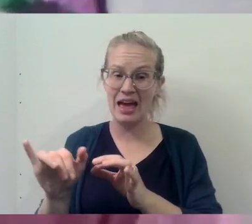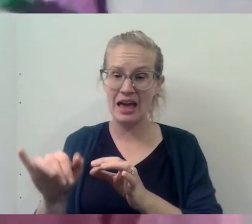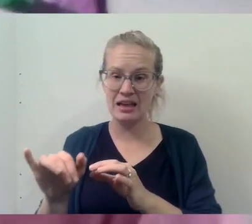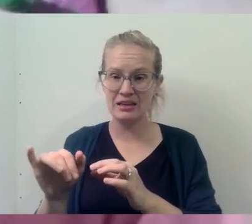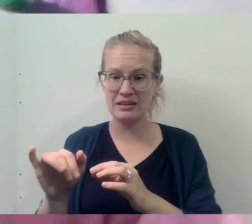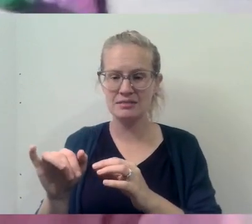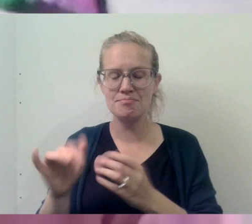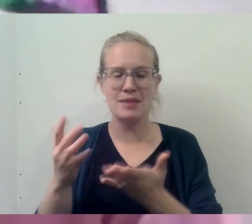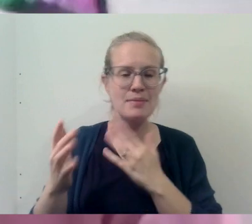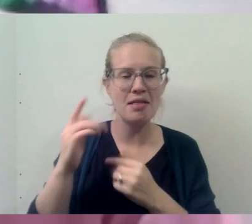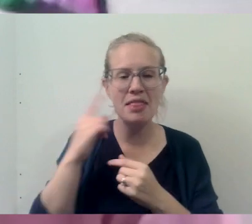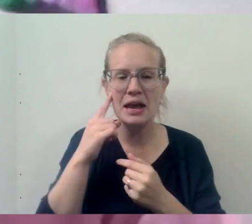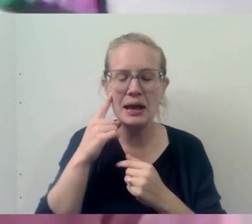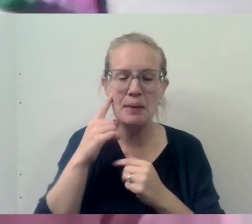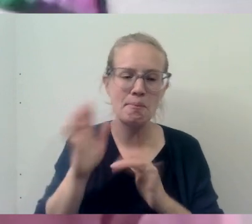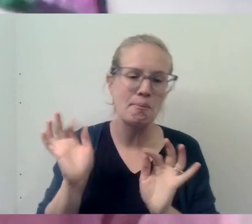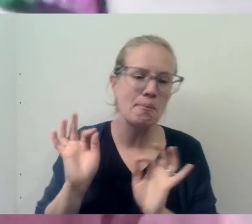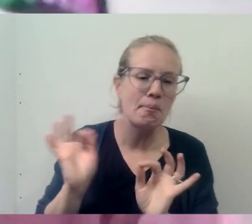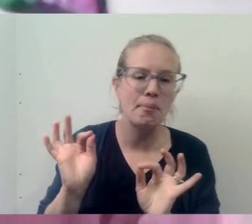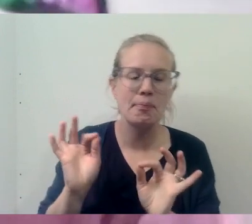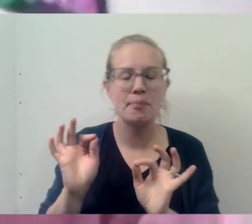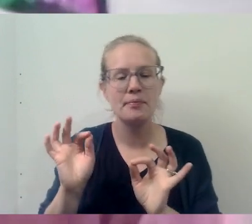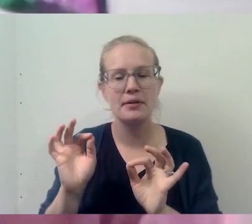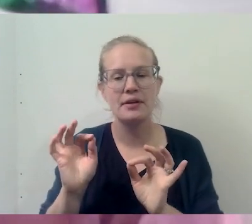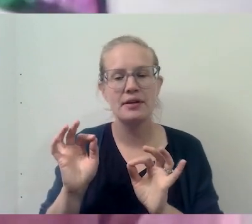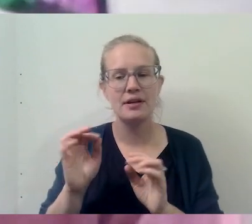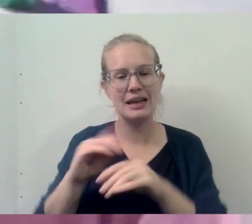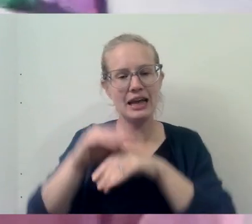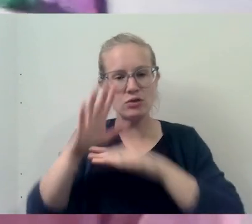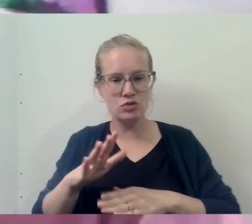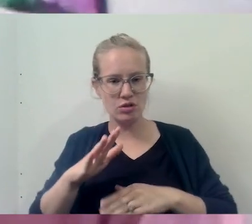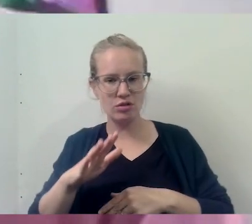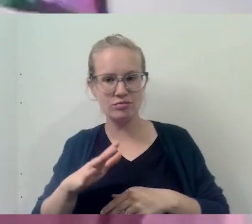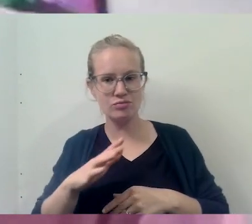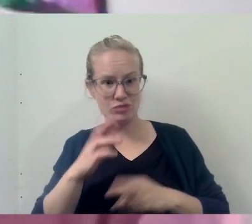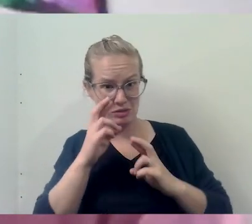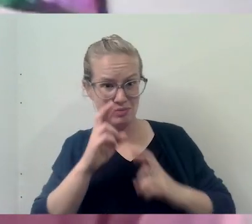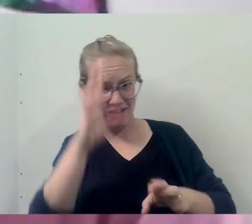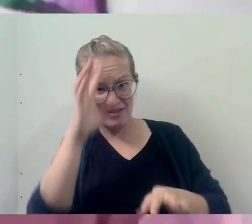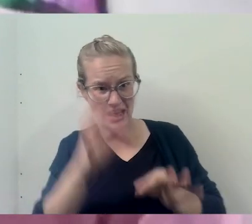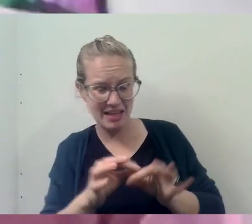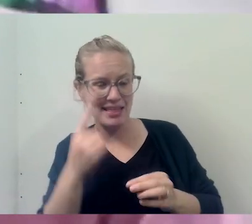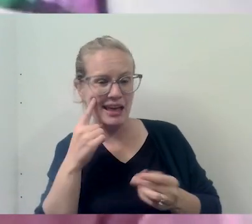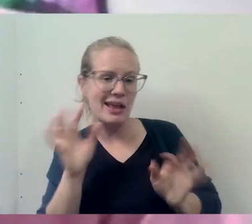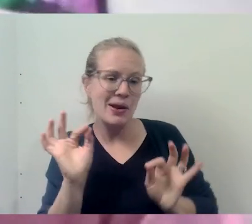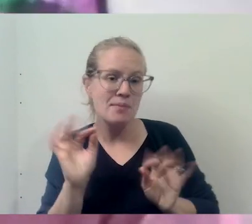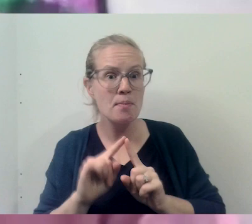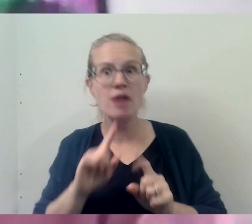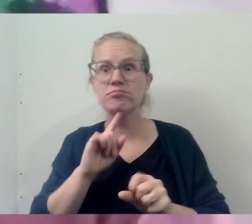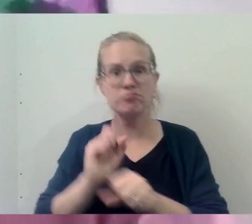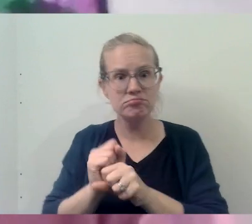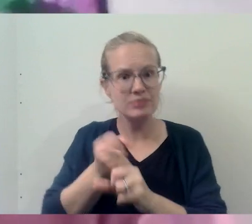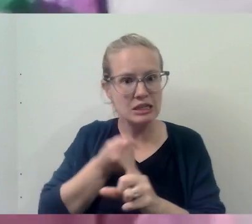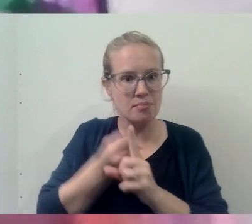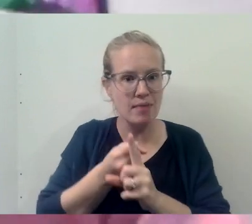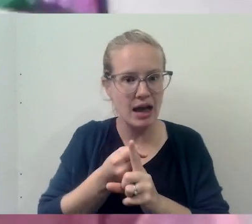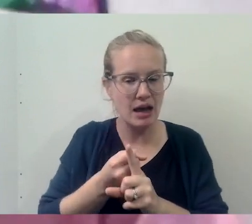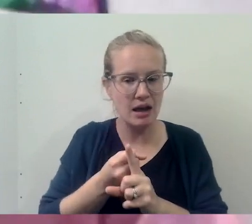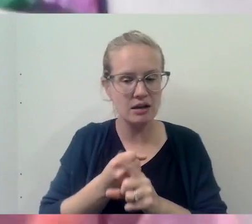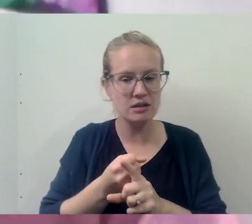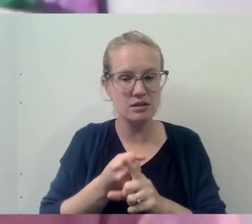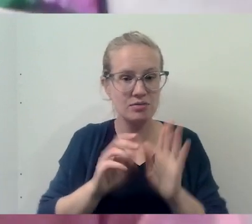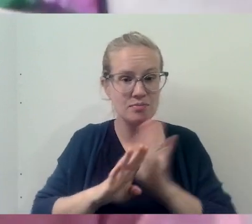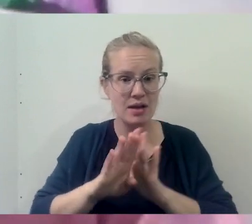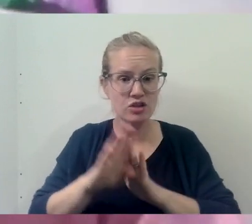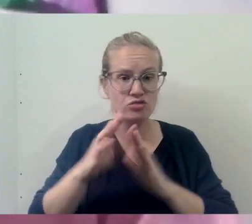maybe like a tiny little, um, gesture from a counselor, but it actually has a great impact on building